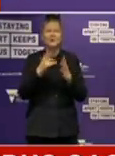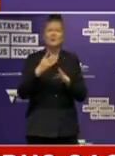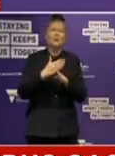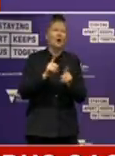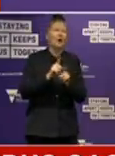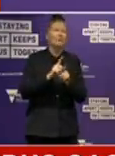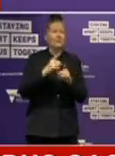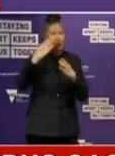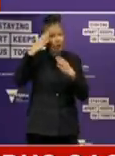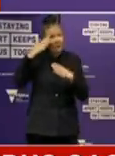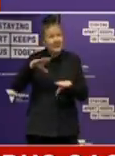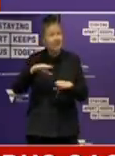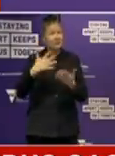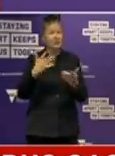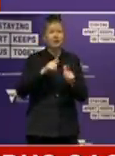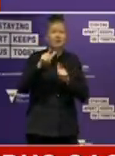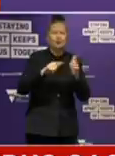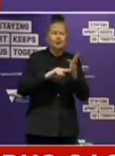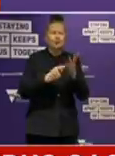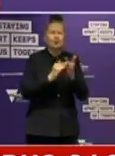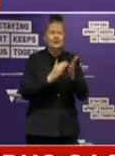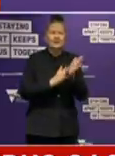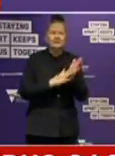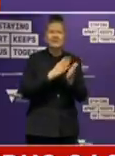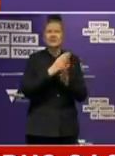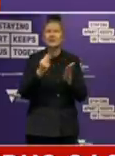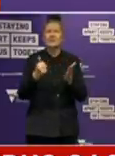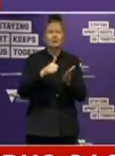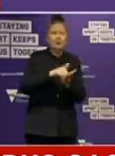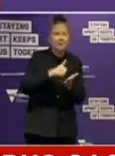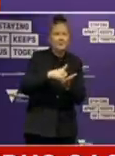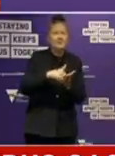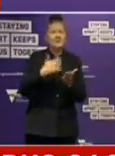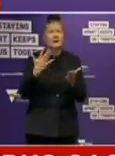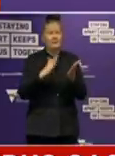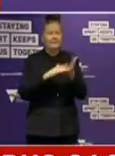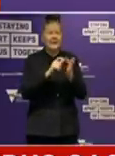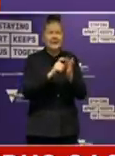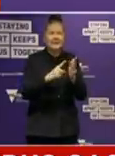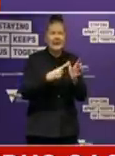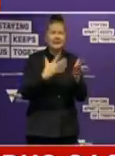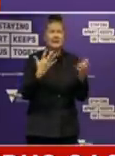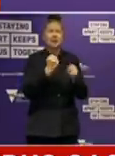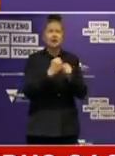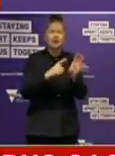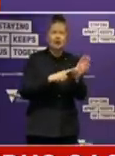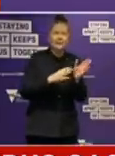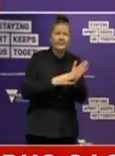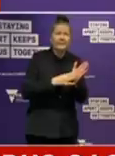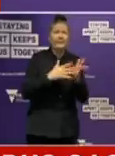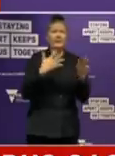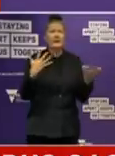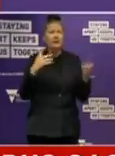accommodation and tourism, some non-permitted retail, media and film production, gyms, creative studios, outdoor